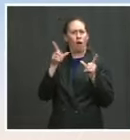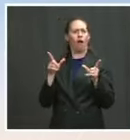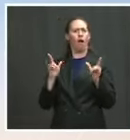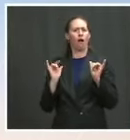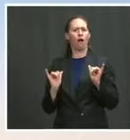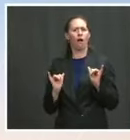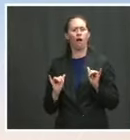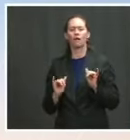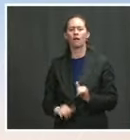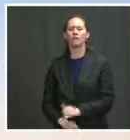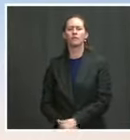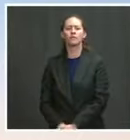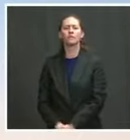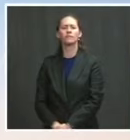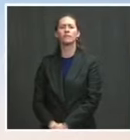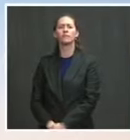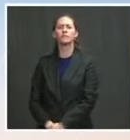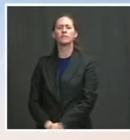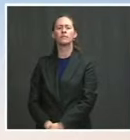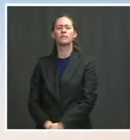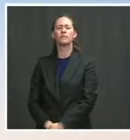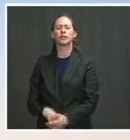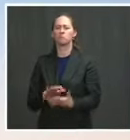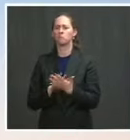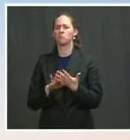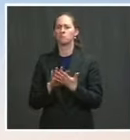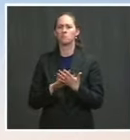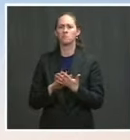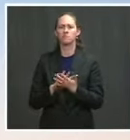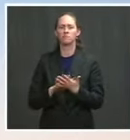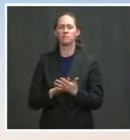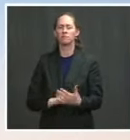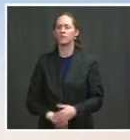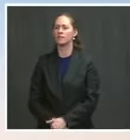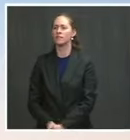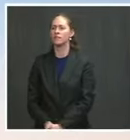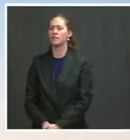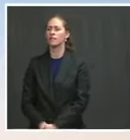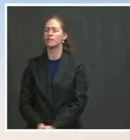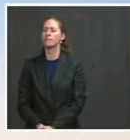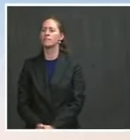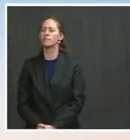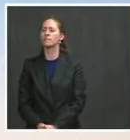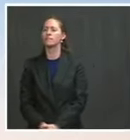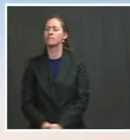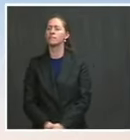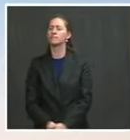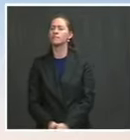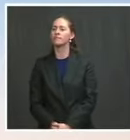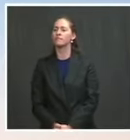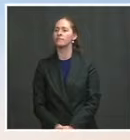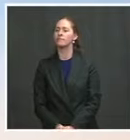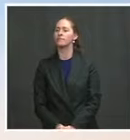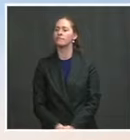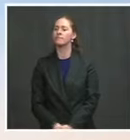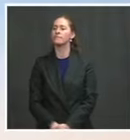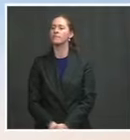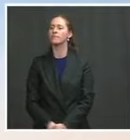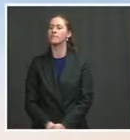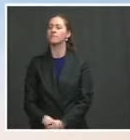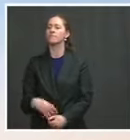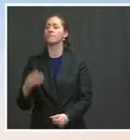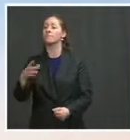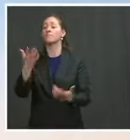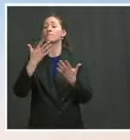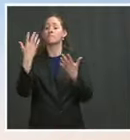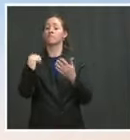paid. What would the administration do about that? Well, one, we could pass a federal minimum wage, which would represent